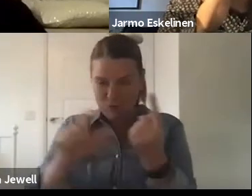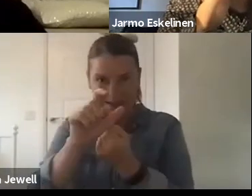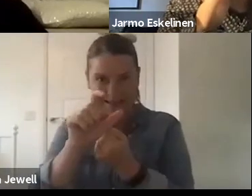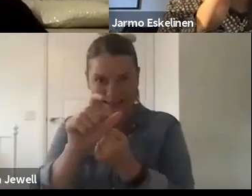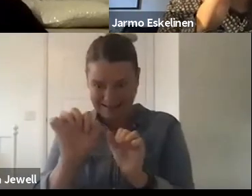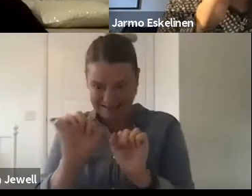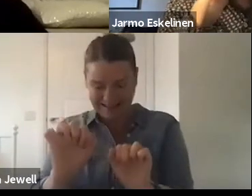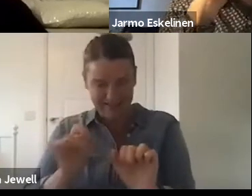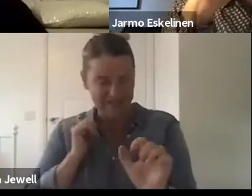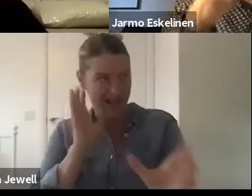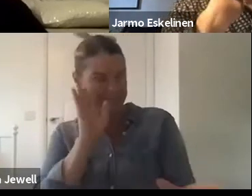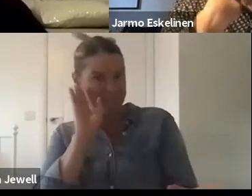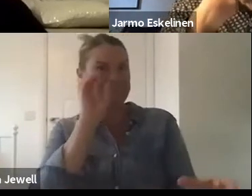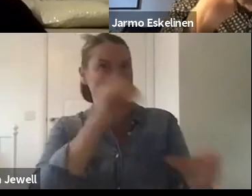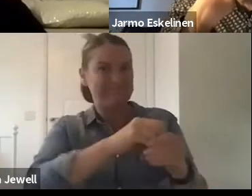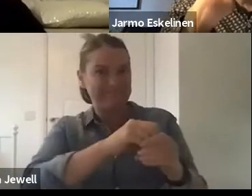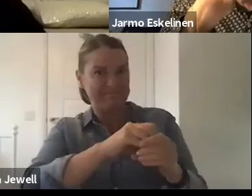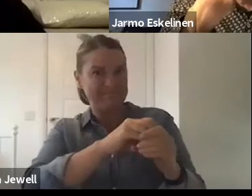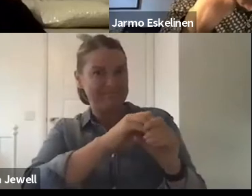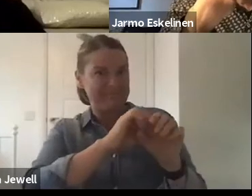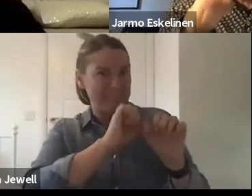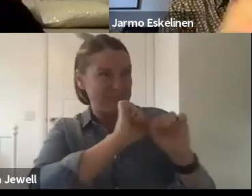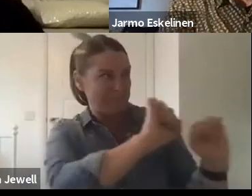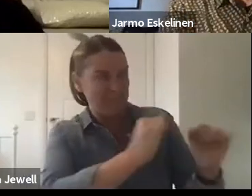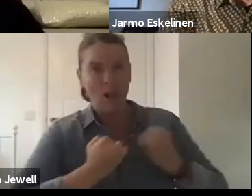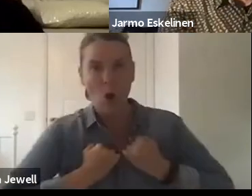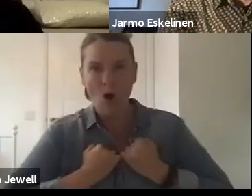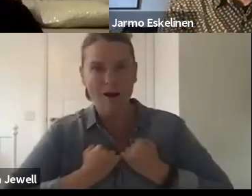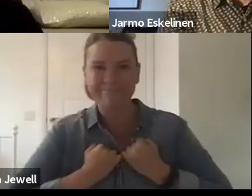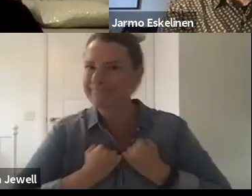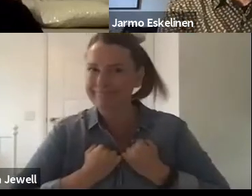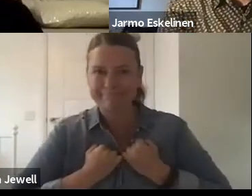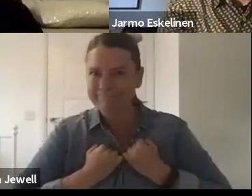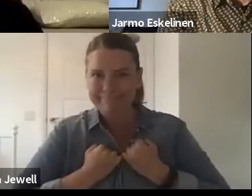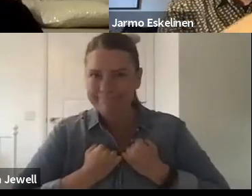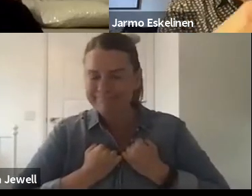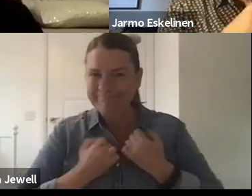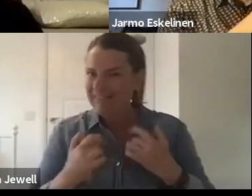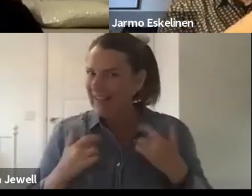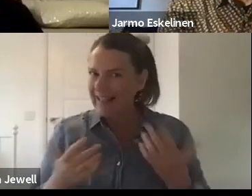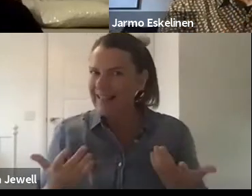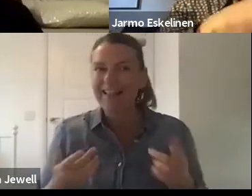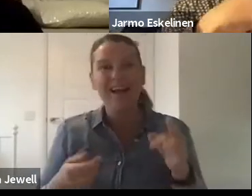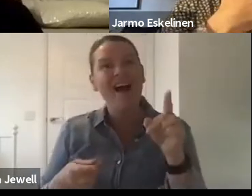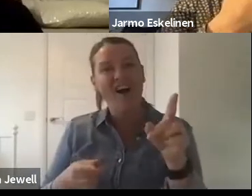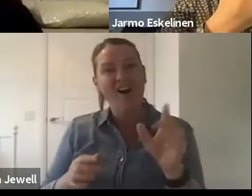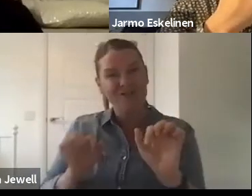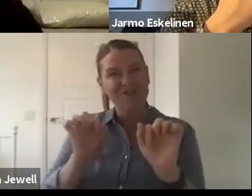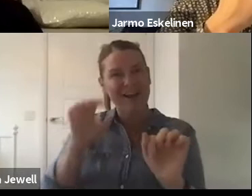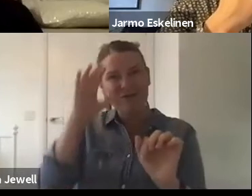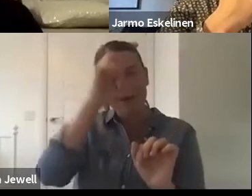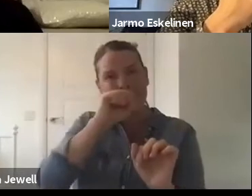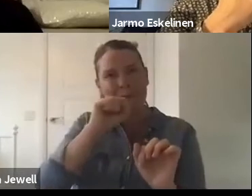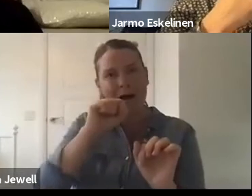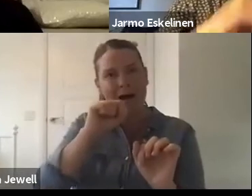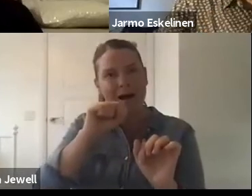think we've got a journey to go on with that. Yes, I always remember the day when Breaking Convention, which is a hip hop festival, took